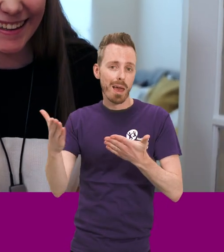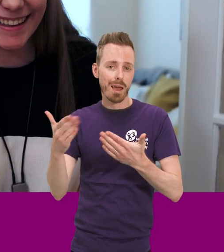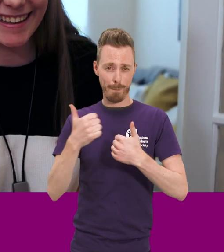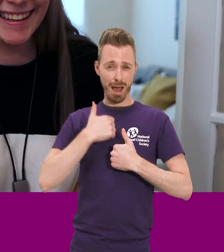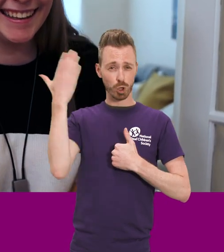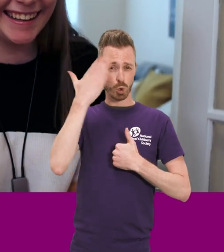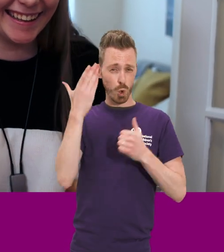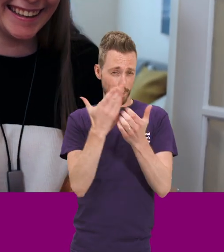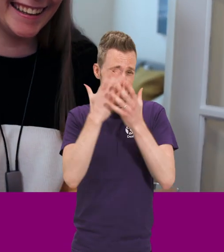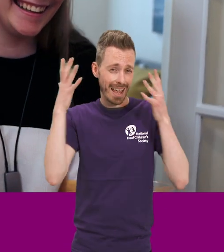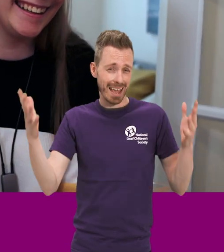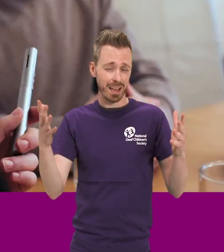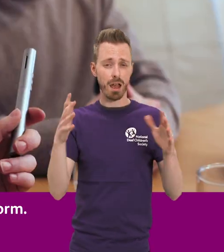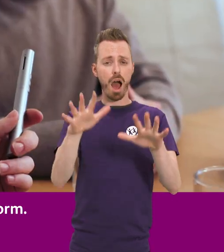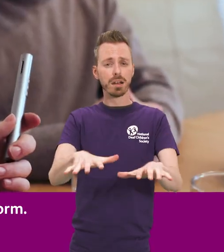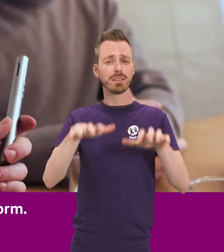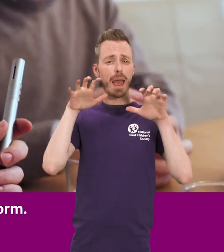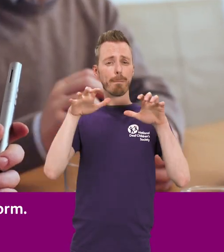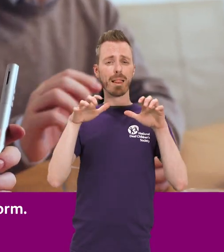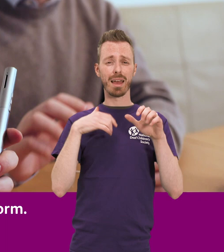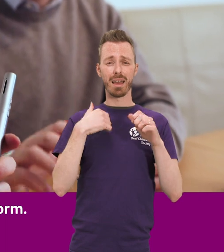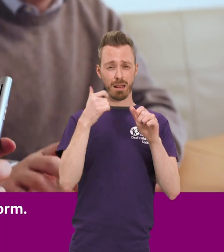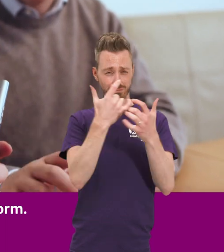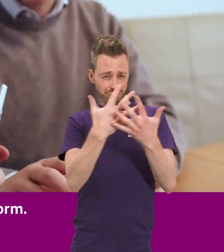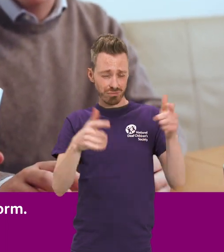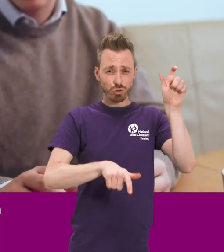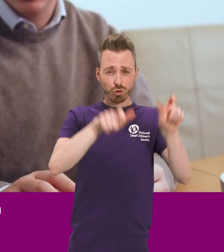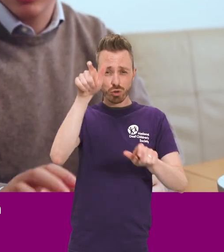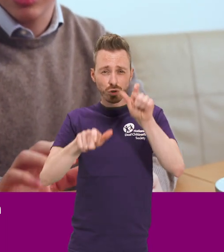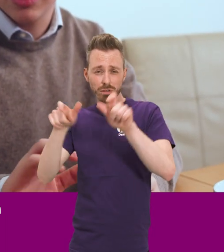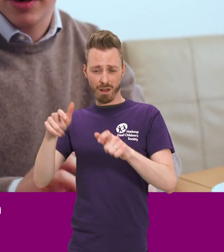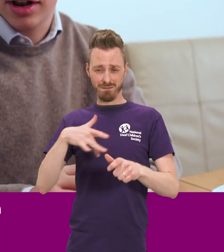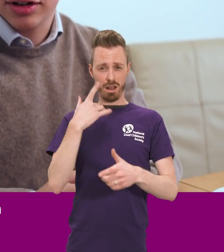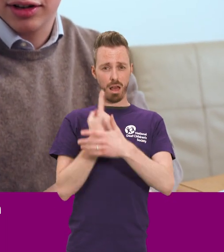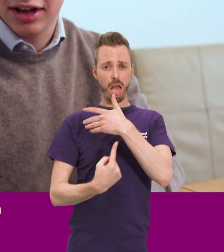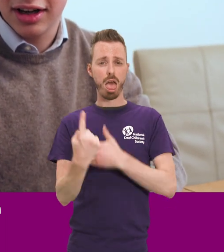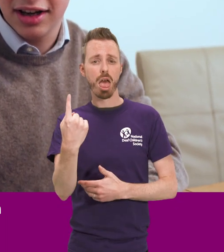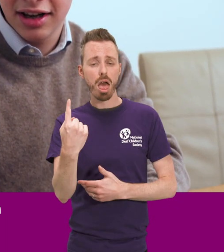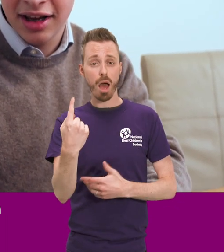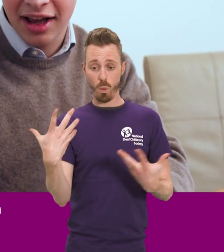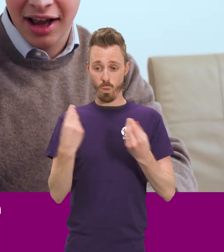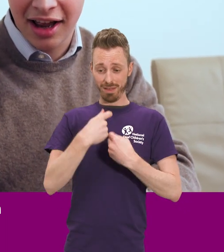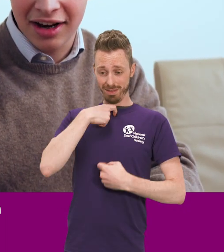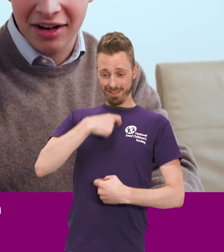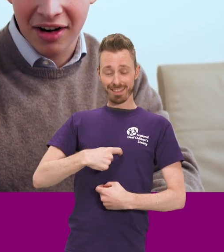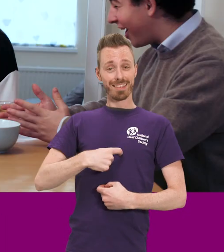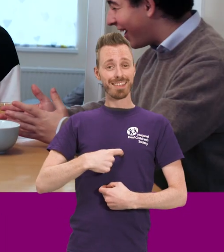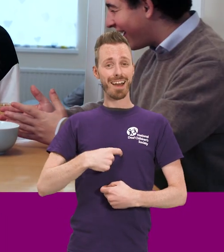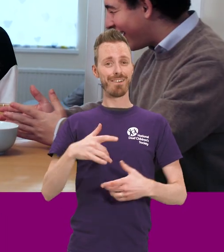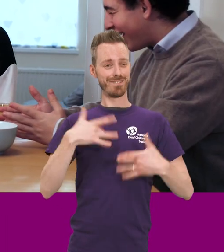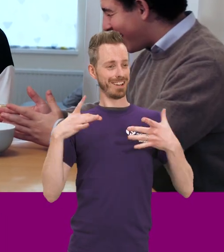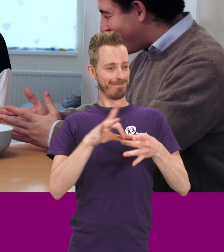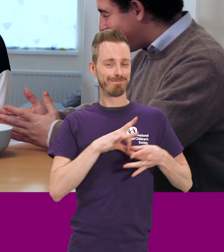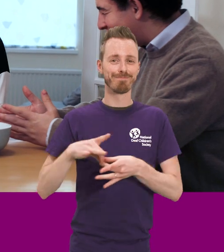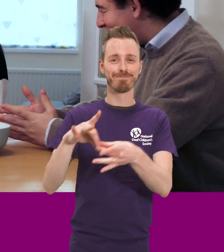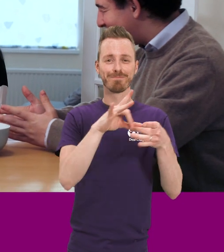forms in an assembly at one time so it means I'd always be like separate from my form whereas now I don't feel different I just go in with everyone else. I take